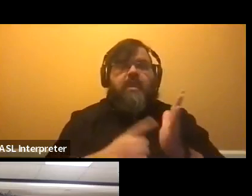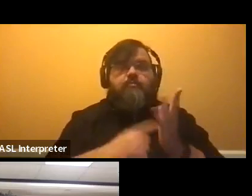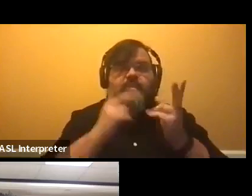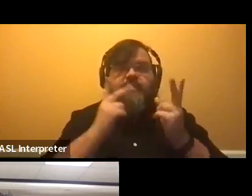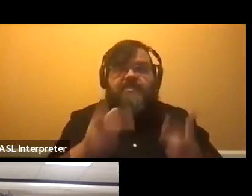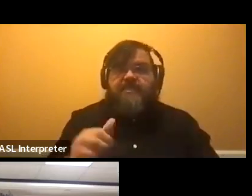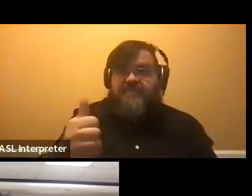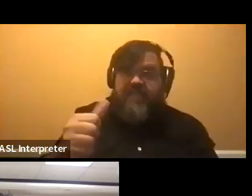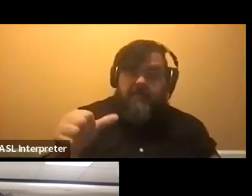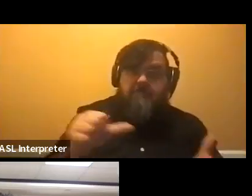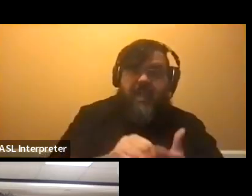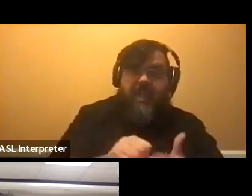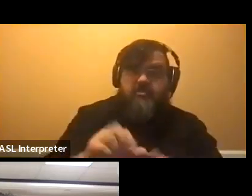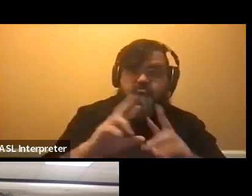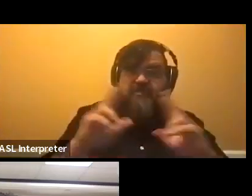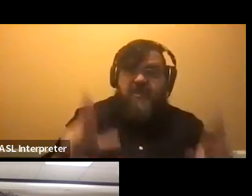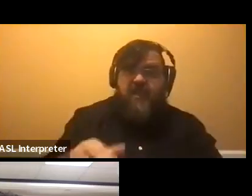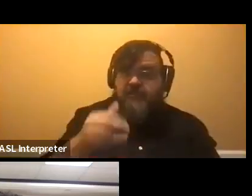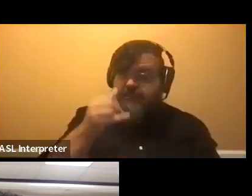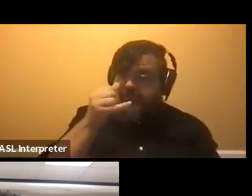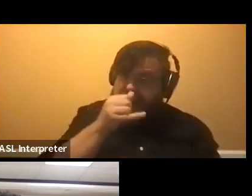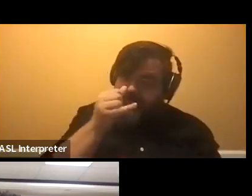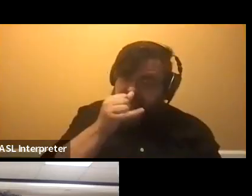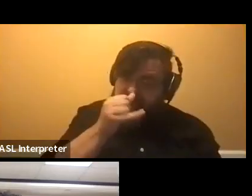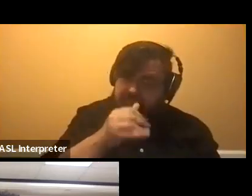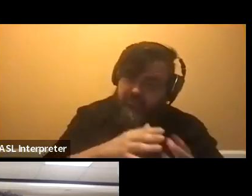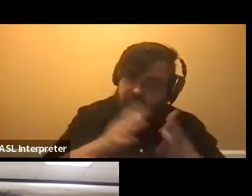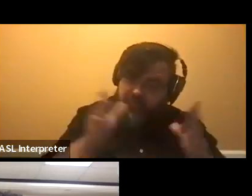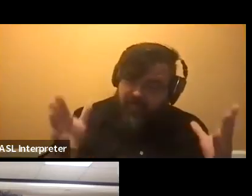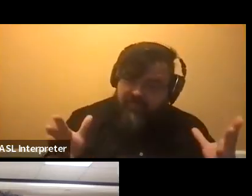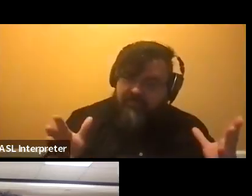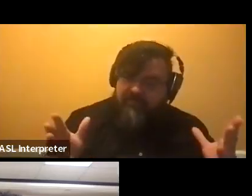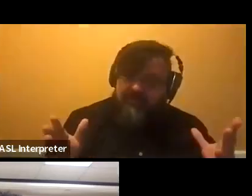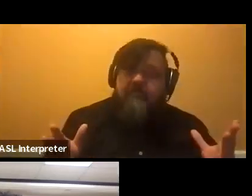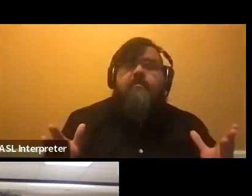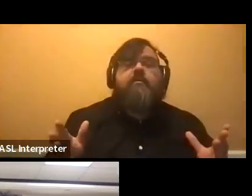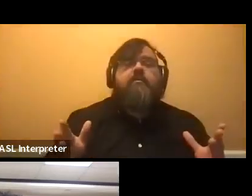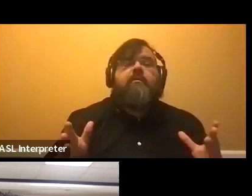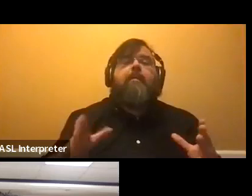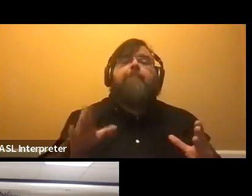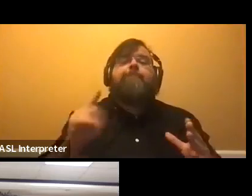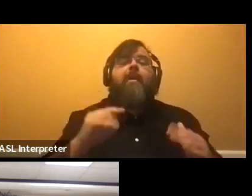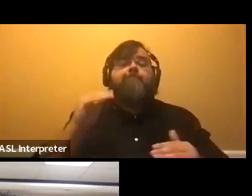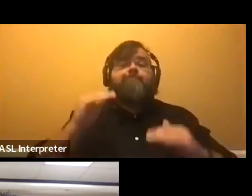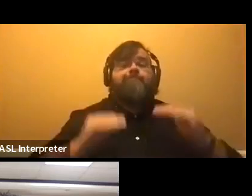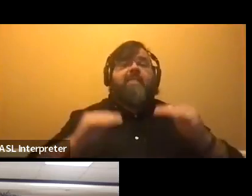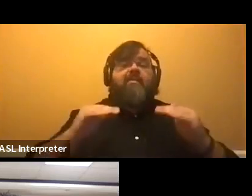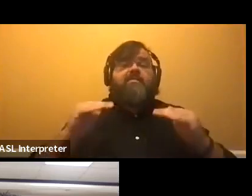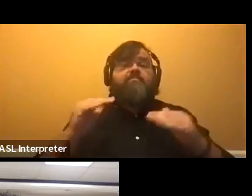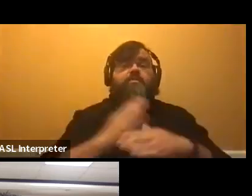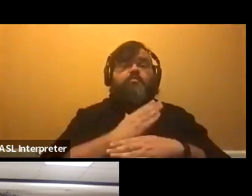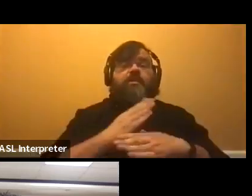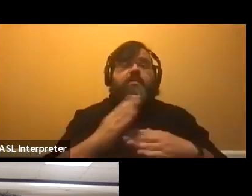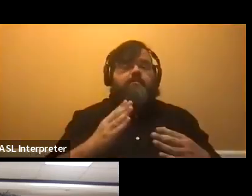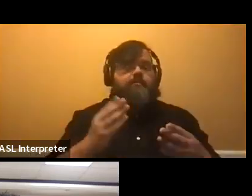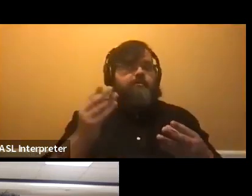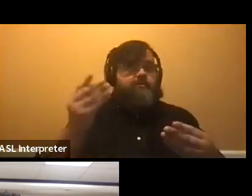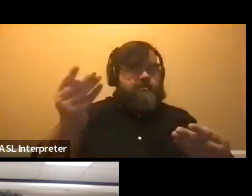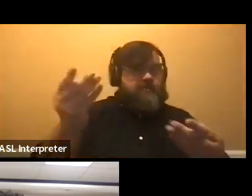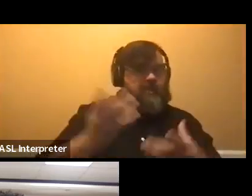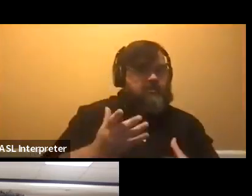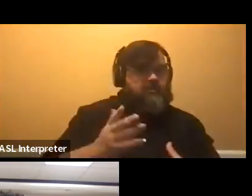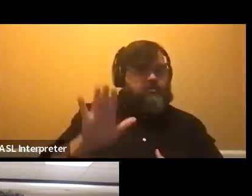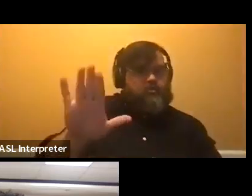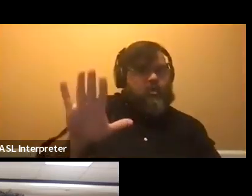don't need to be 10 pages. Um, so you really have to find that balance of telling us about your activities, um,